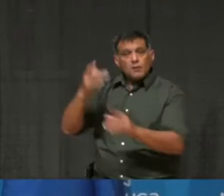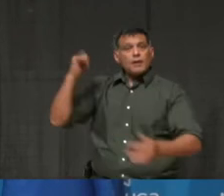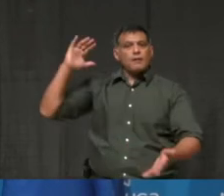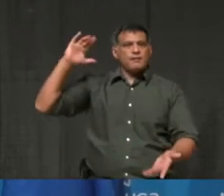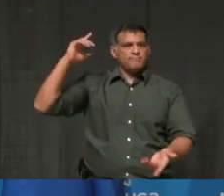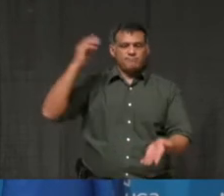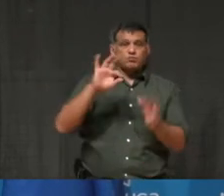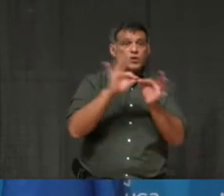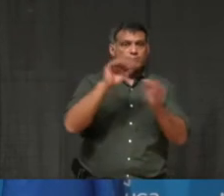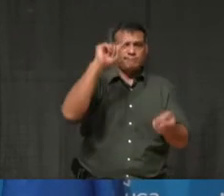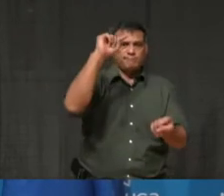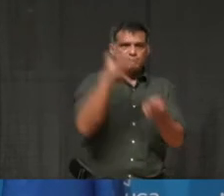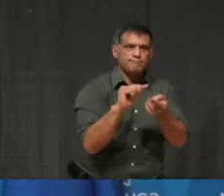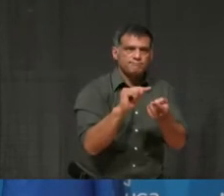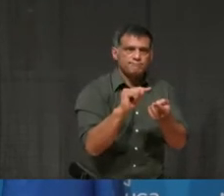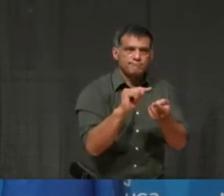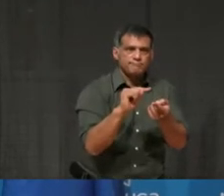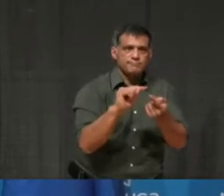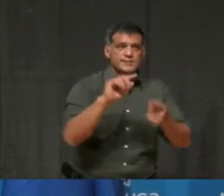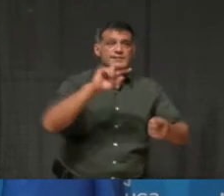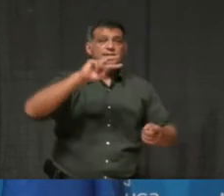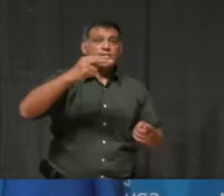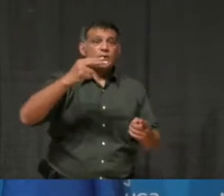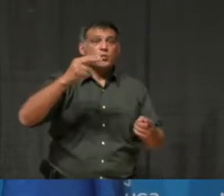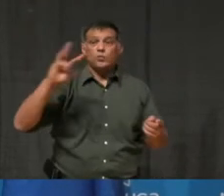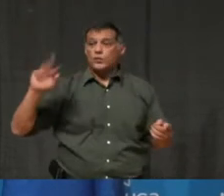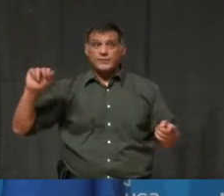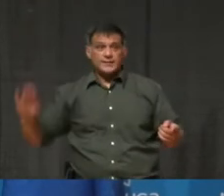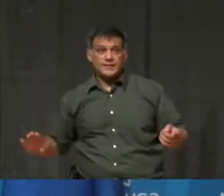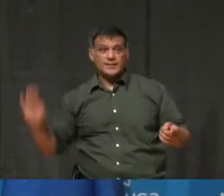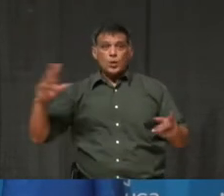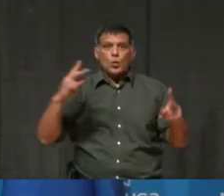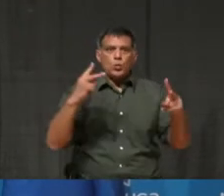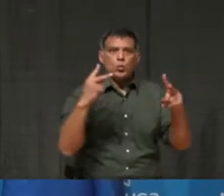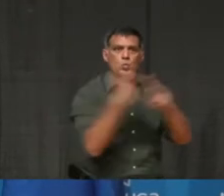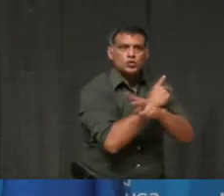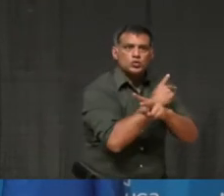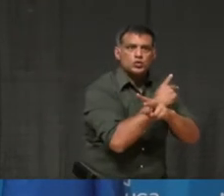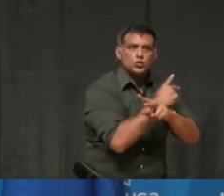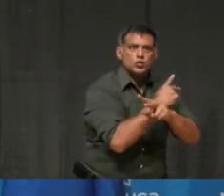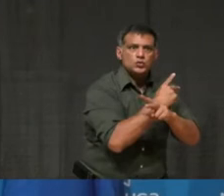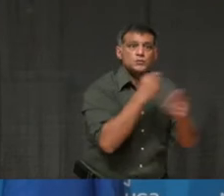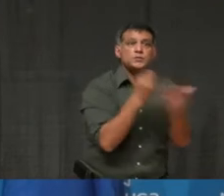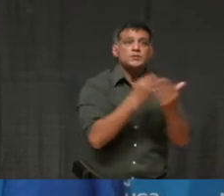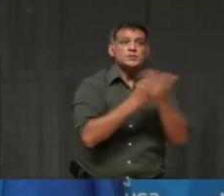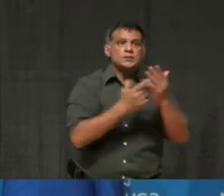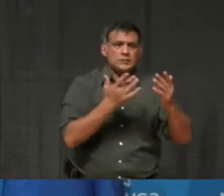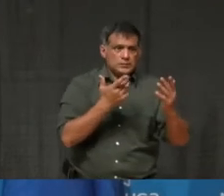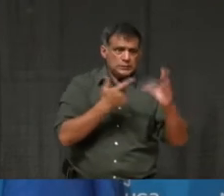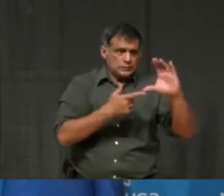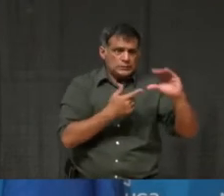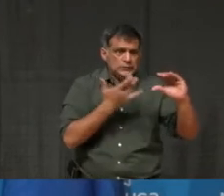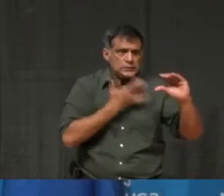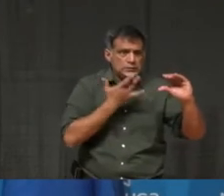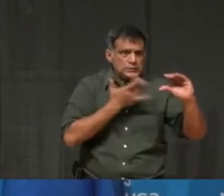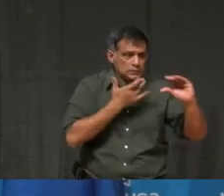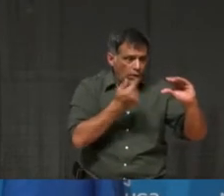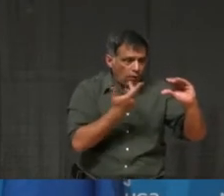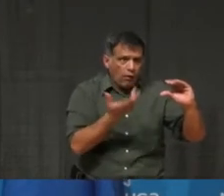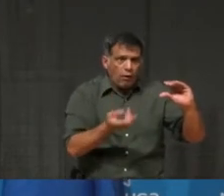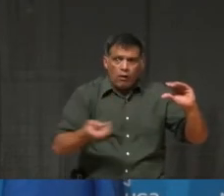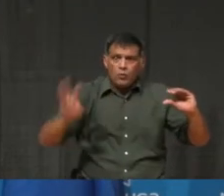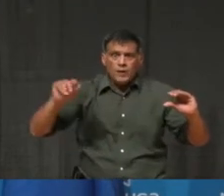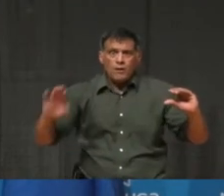than the first wave for us, and where the financial challenges have been increased, the wage subsidy has actually been